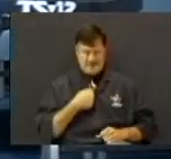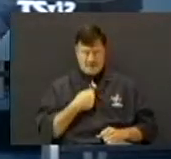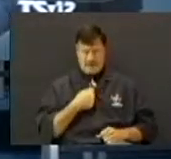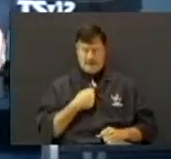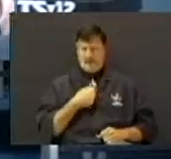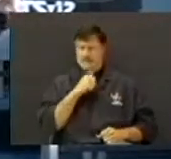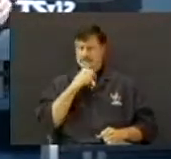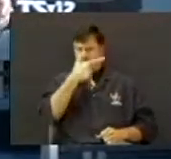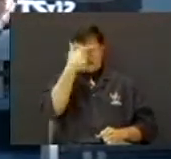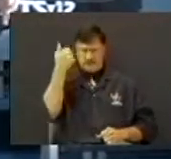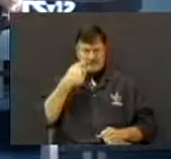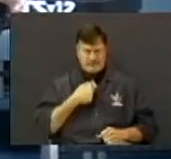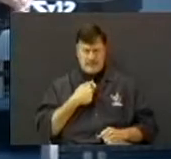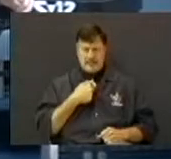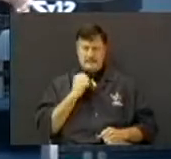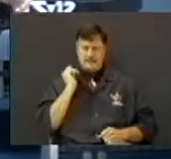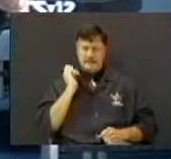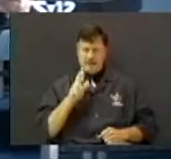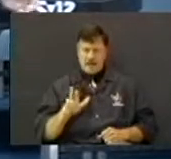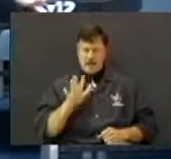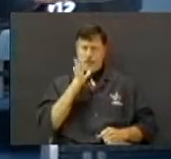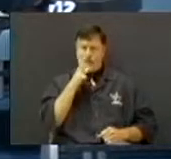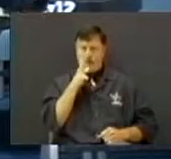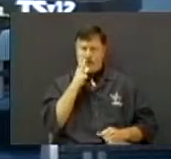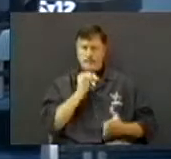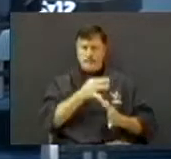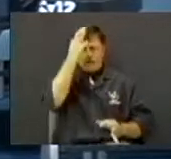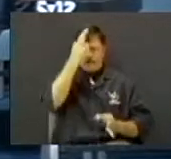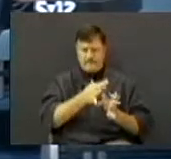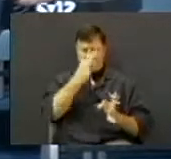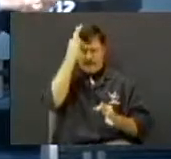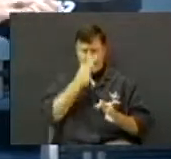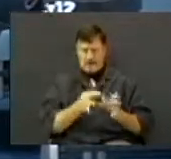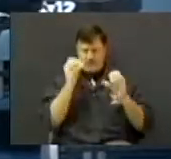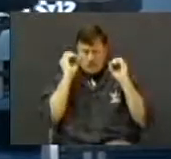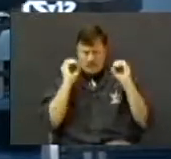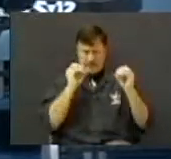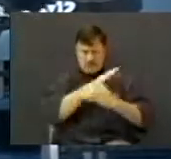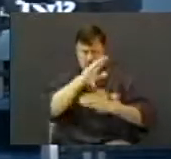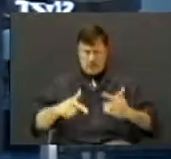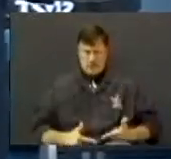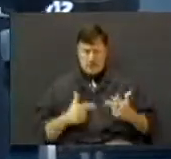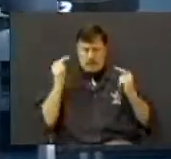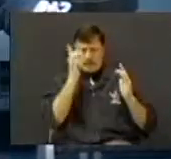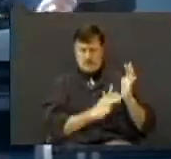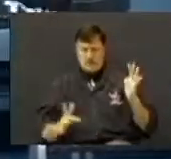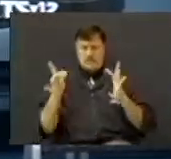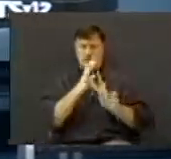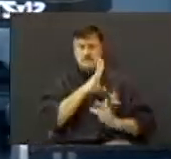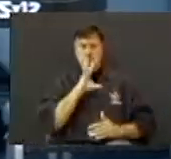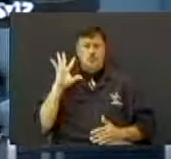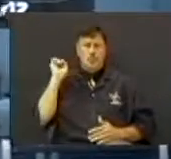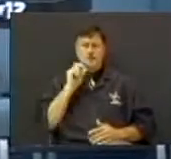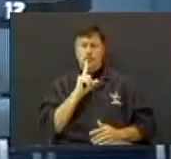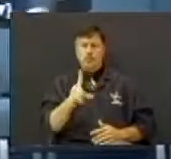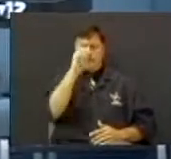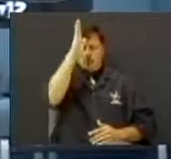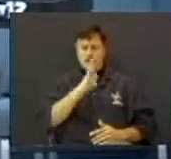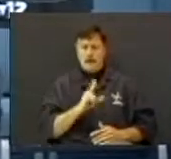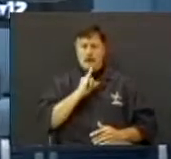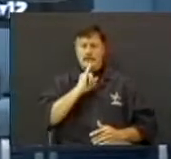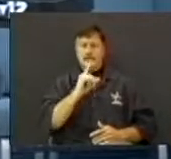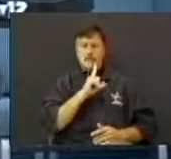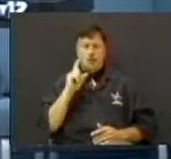of me, it's because of that mama that was faithful, teaching them every day of their life. Jesus was real, and God was real.